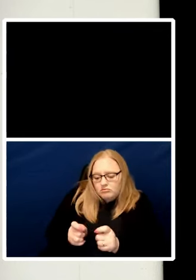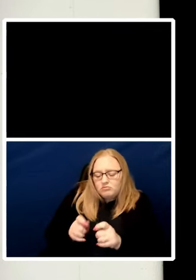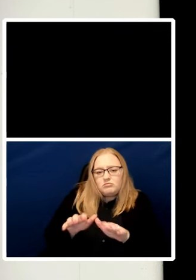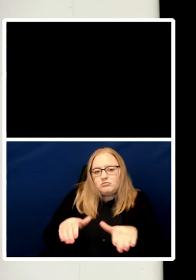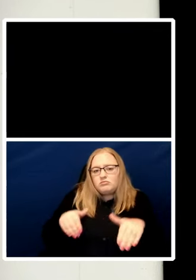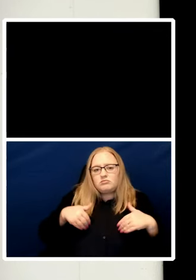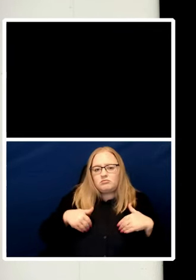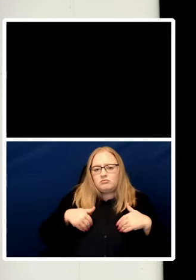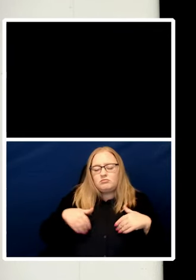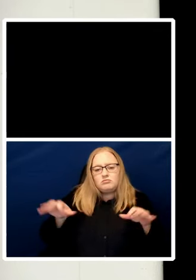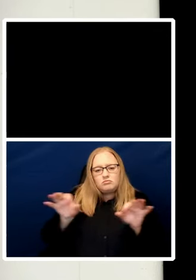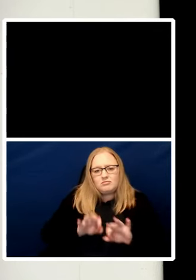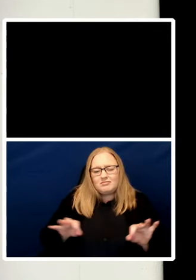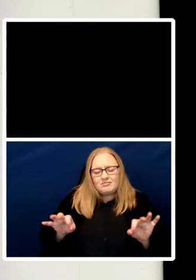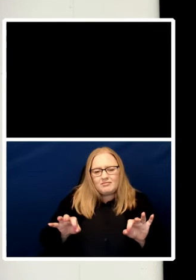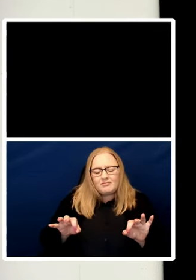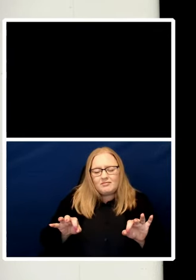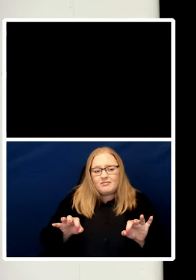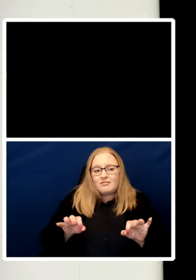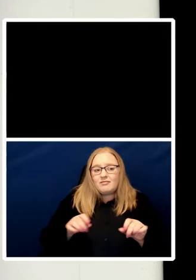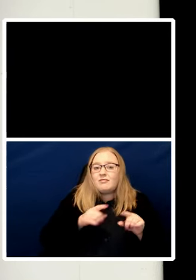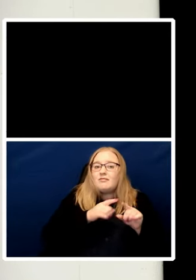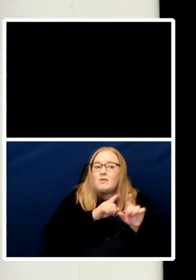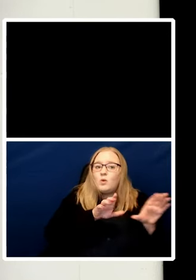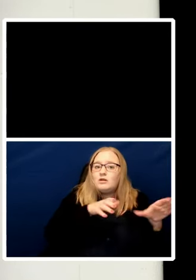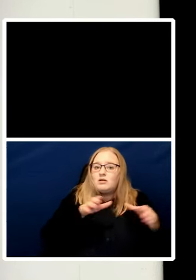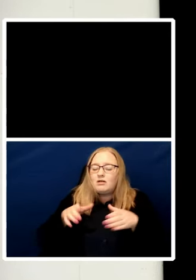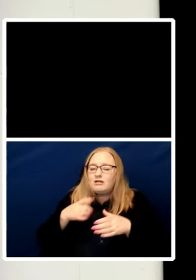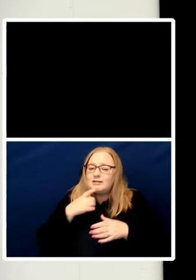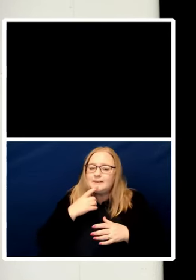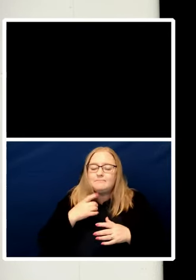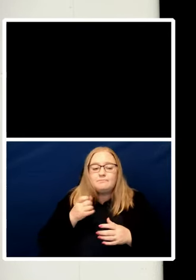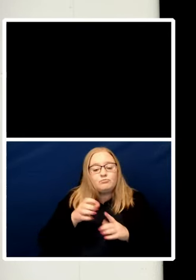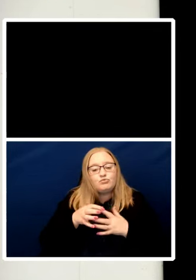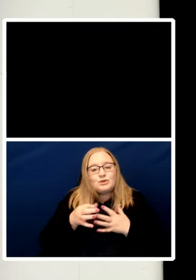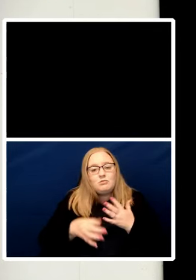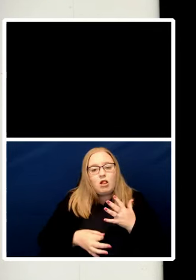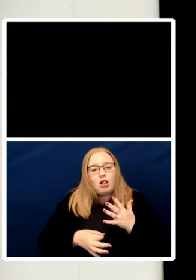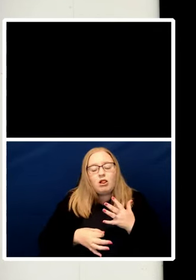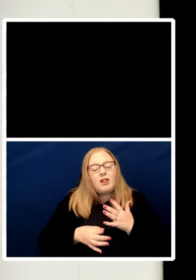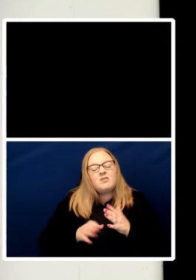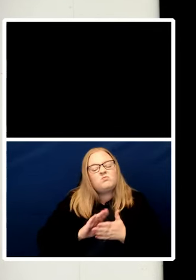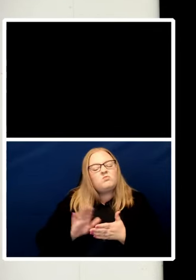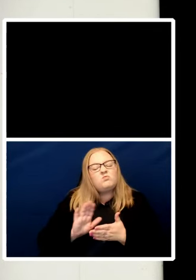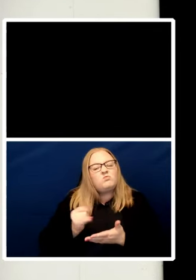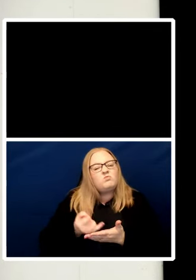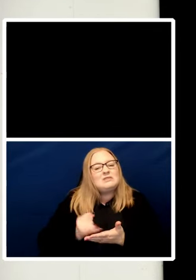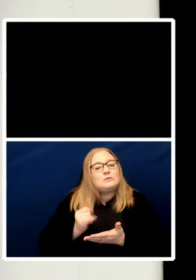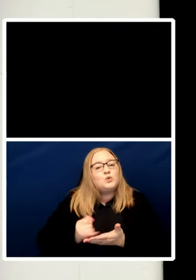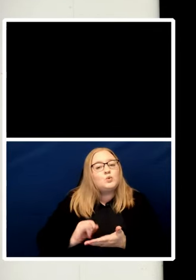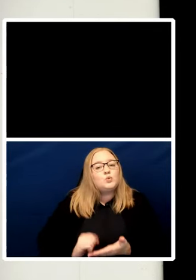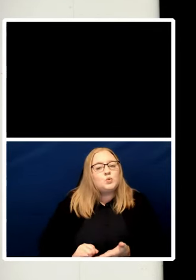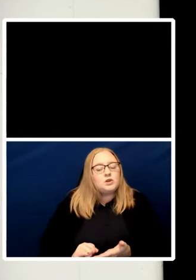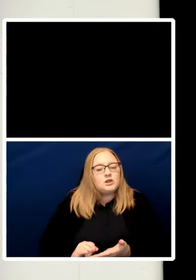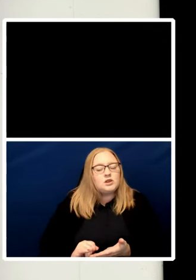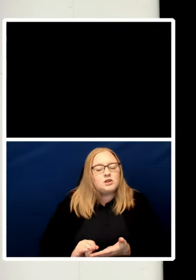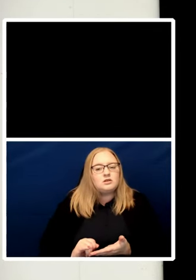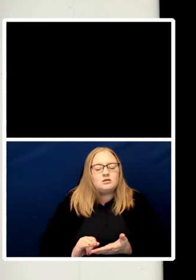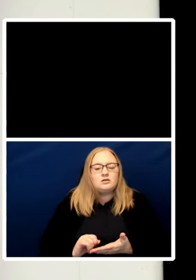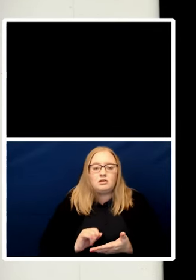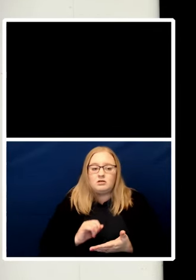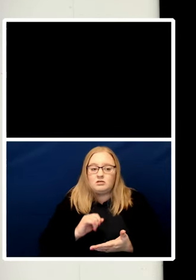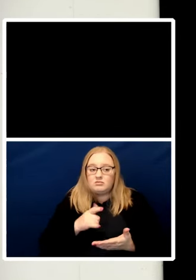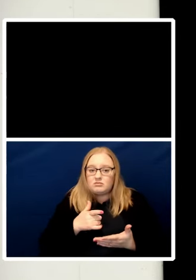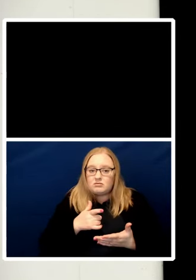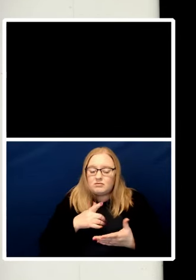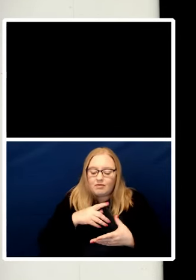They contest the basis of these principles. Their content, limits, application and enforcement.